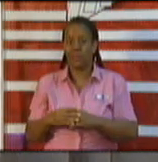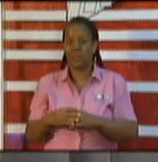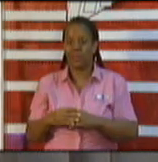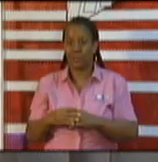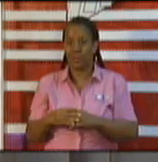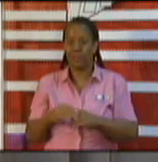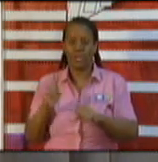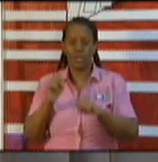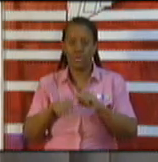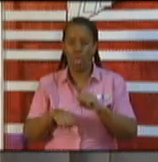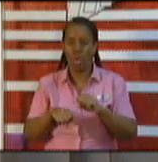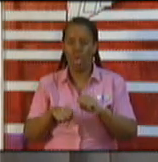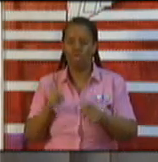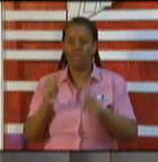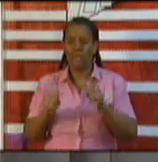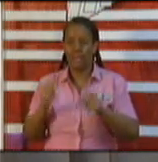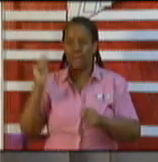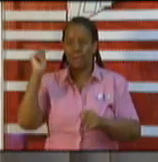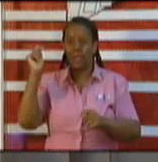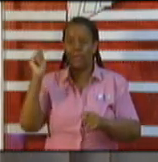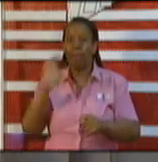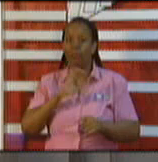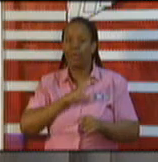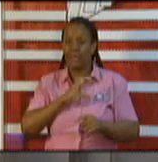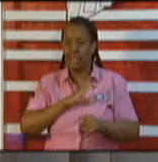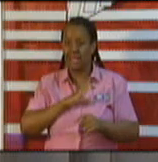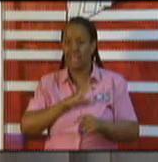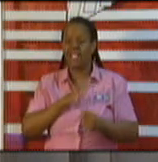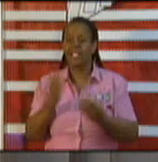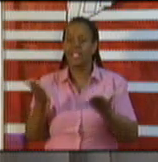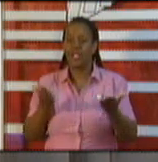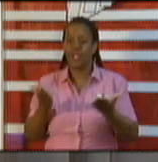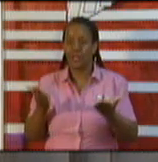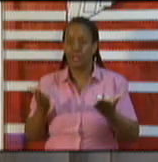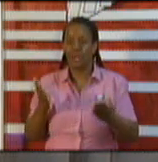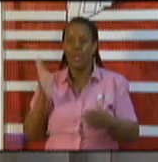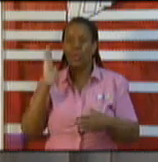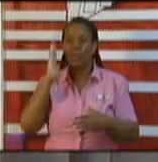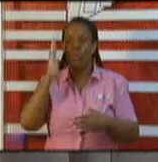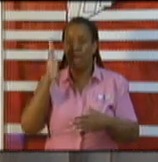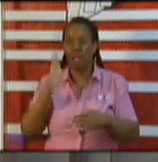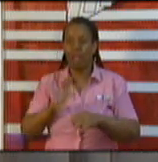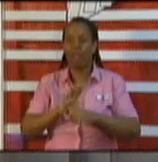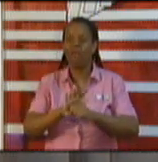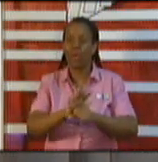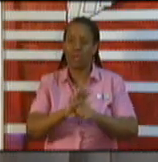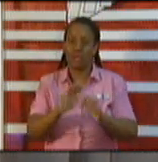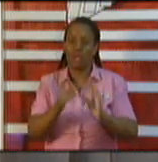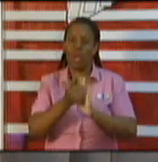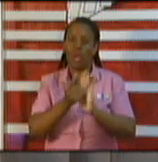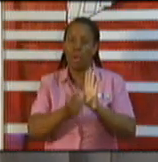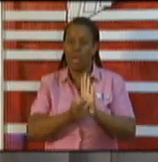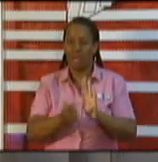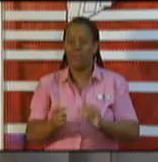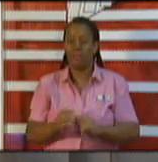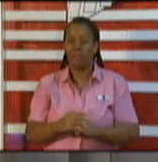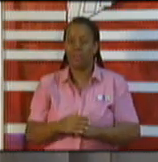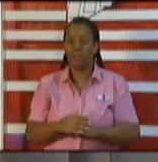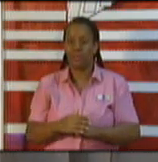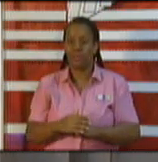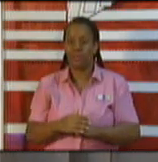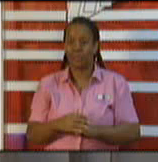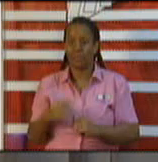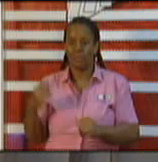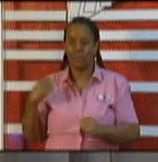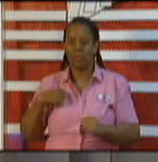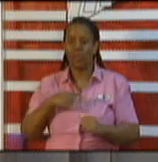the Trinidad and Tobago police service is going to enforce the law we are not going to prevent a few persons who decide to flout